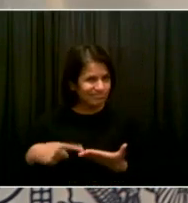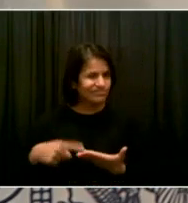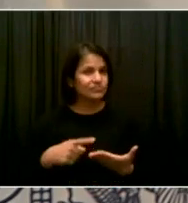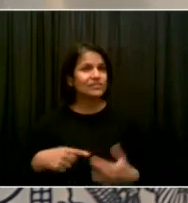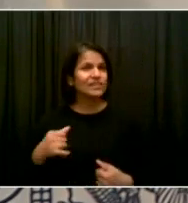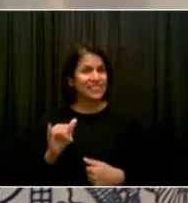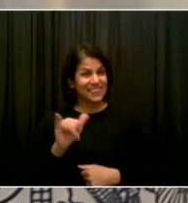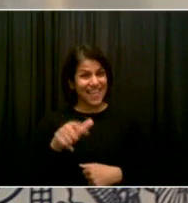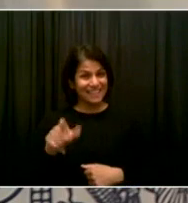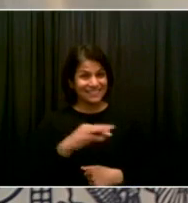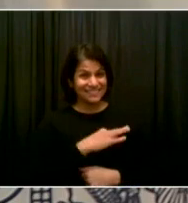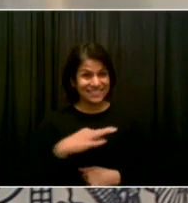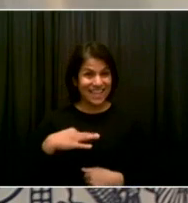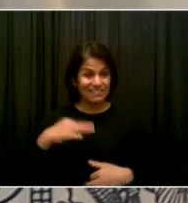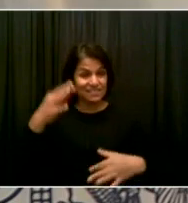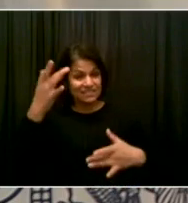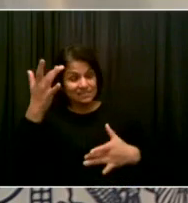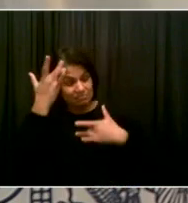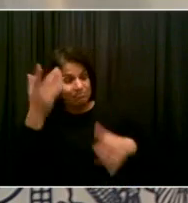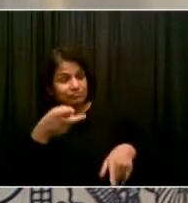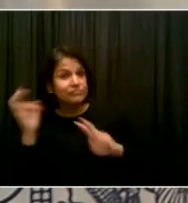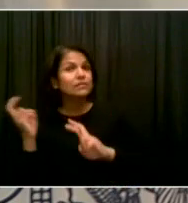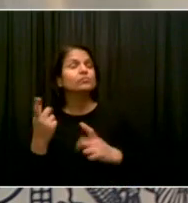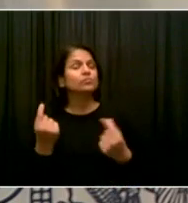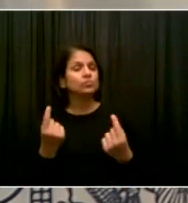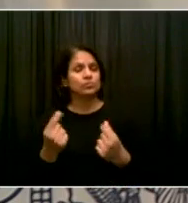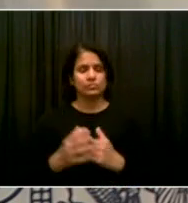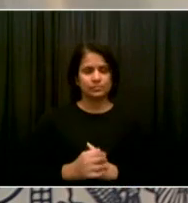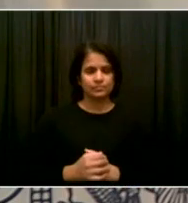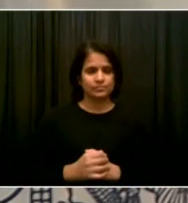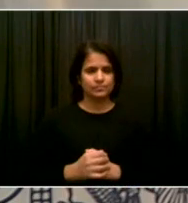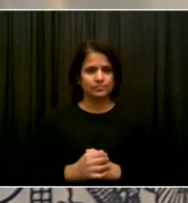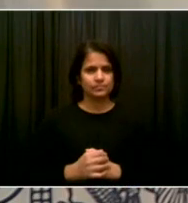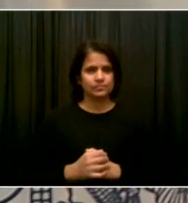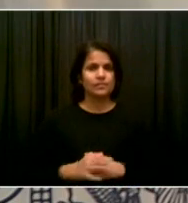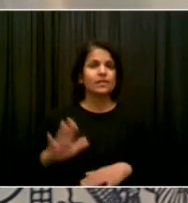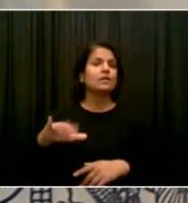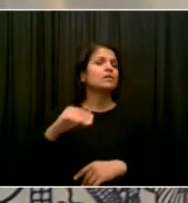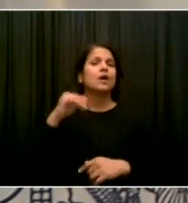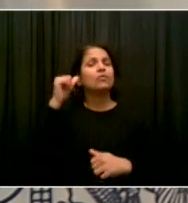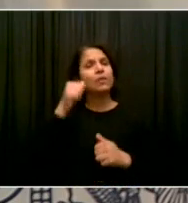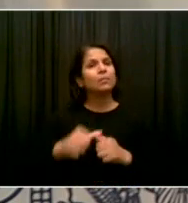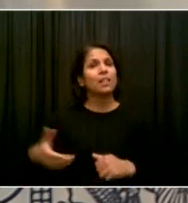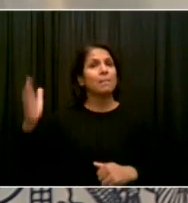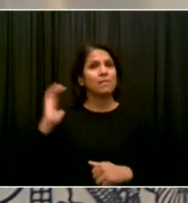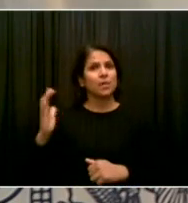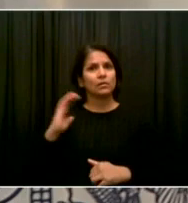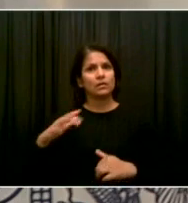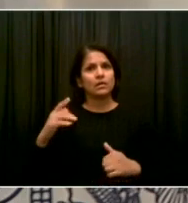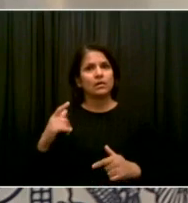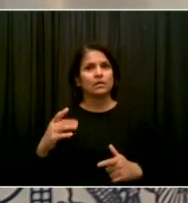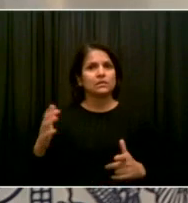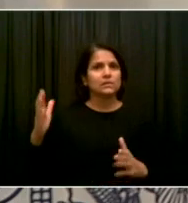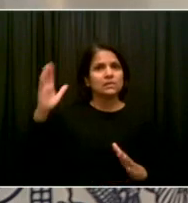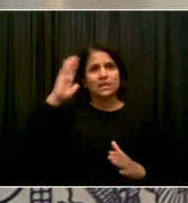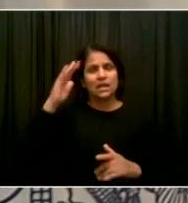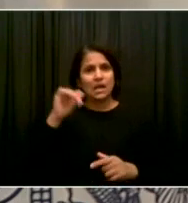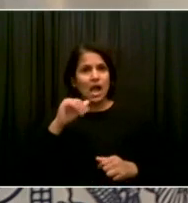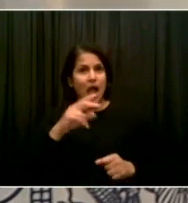In those really, really tough days, Amanda, when it looked like we were going to have to massively increase our capacity.